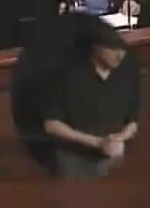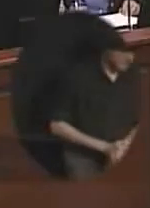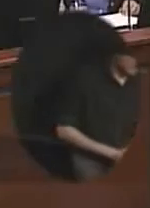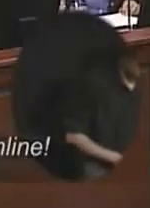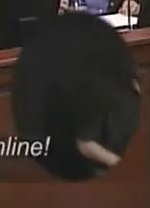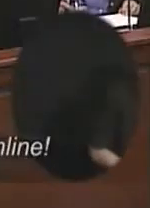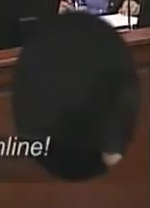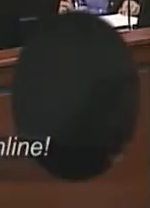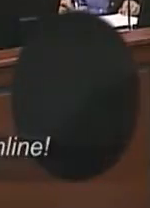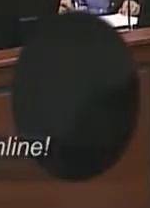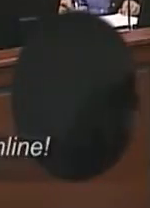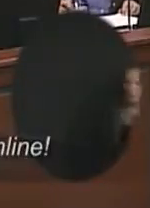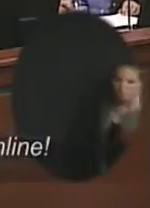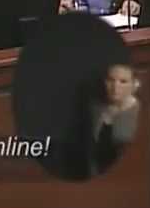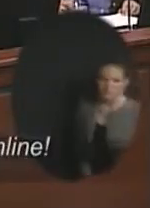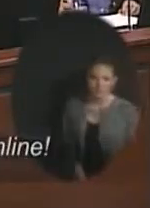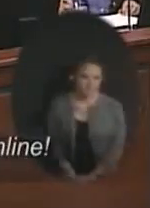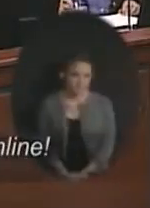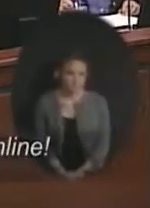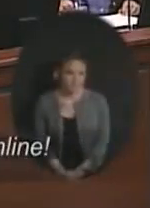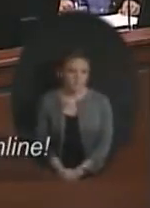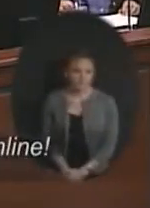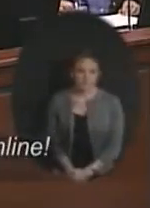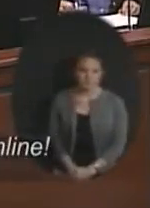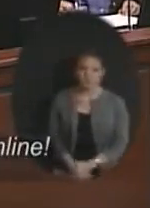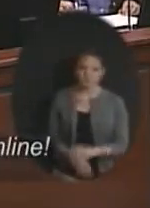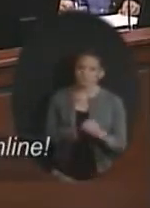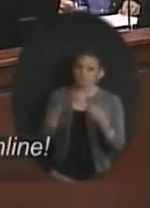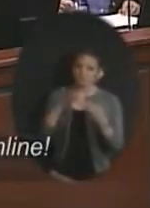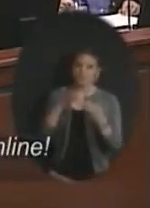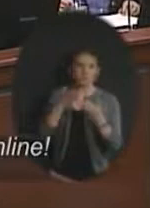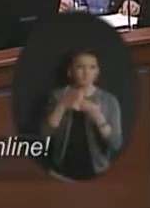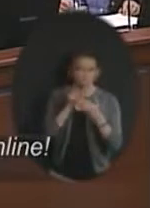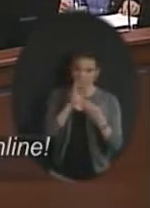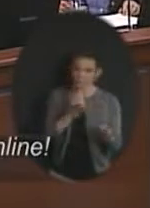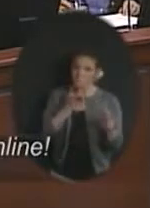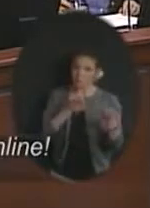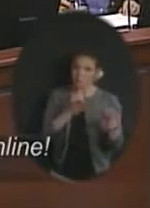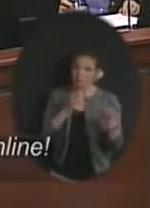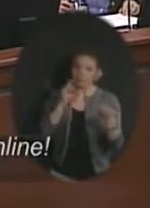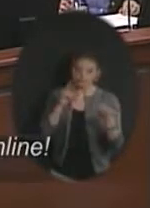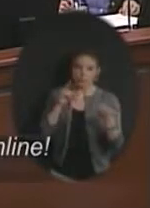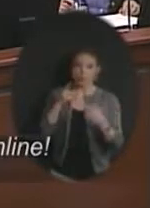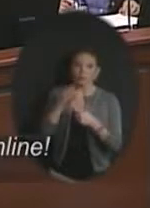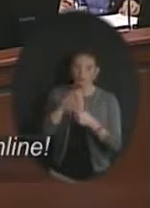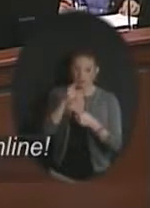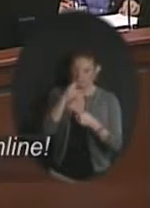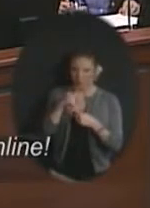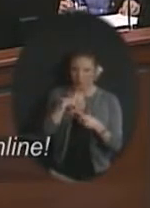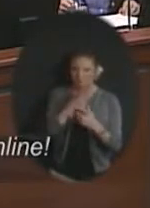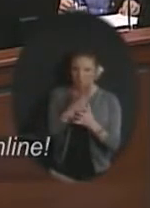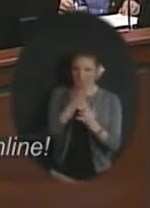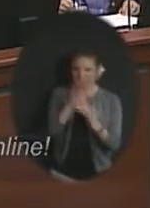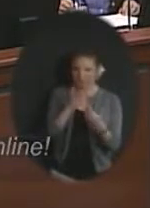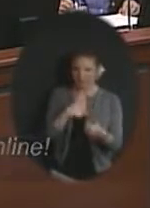So you have that, Hibbs? All right. We have a motion by Mr. Parker and a second by Ms. Felter. Would you call the roll, please? Yes.